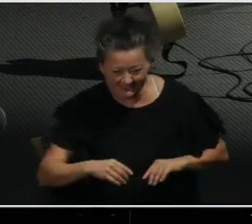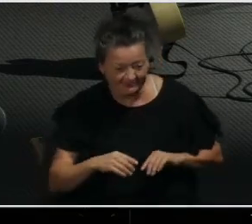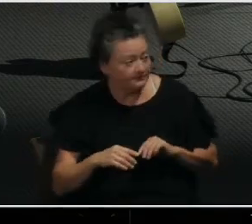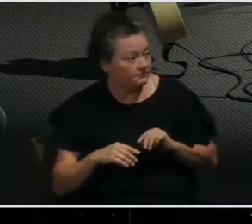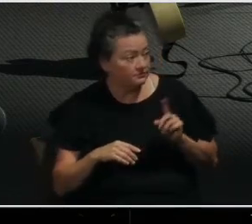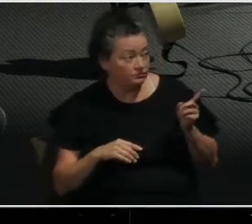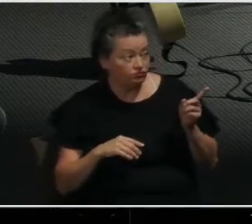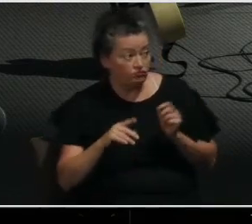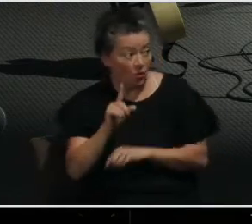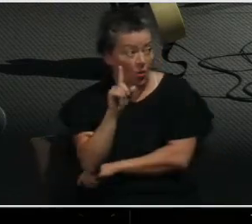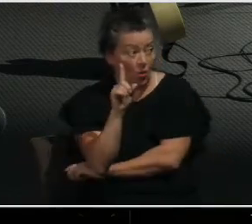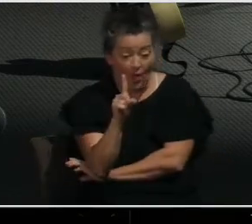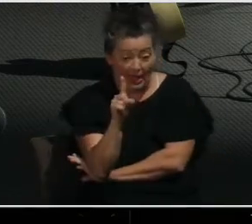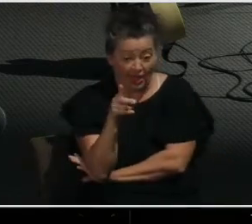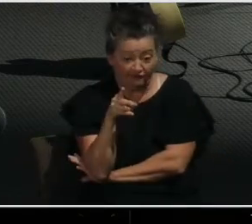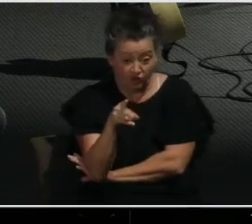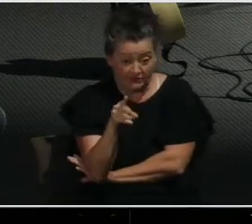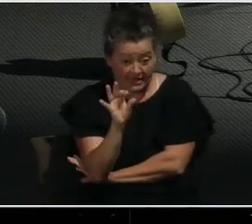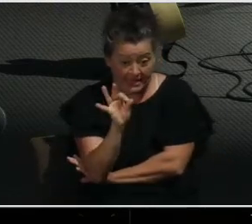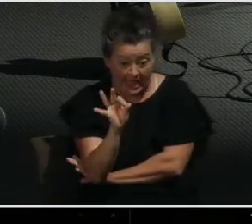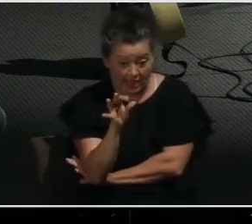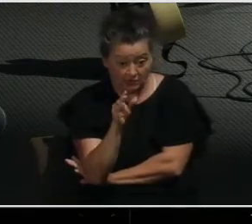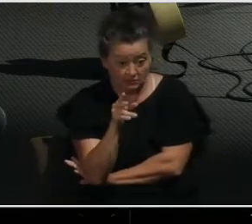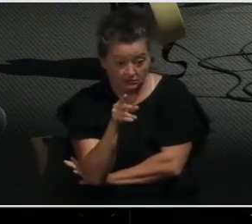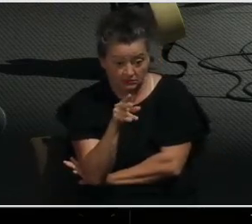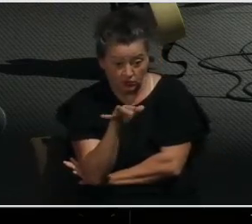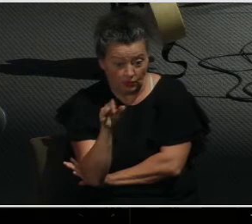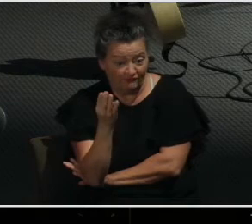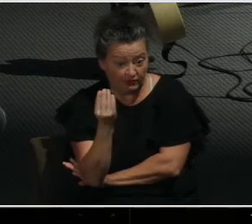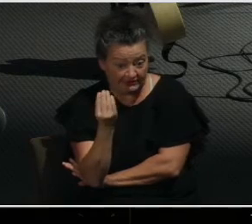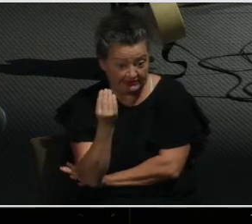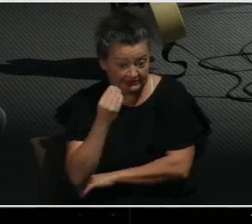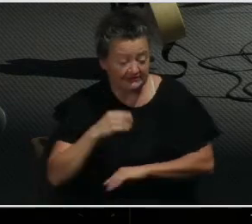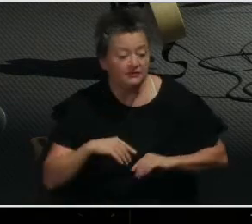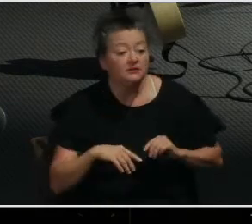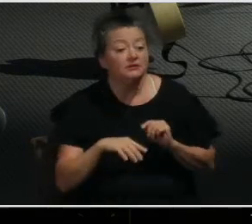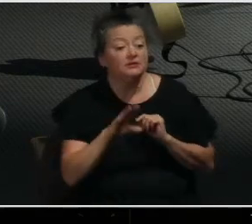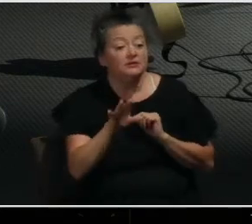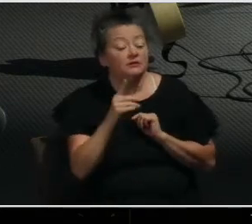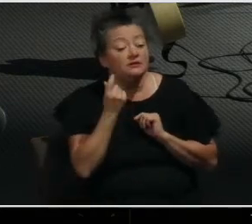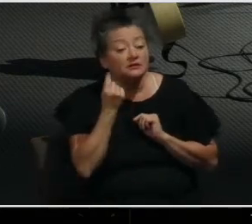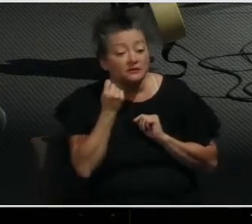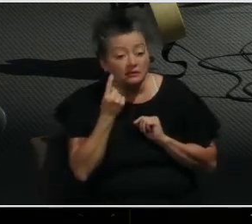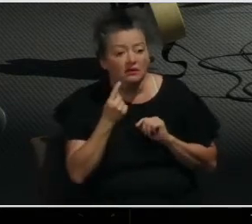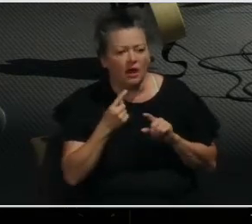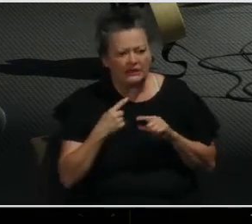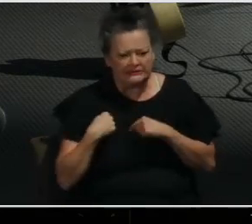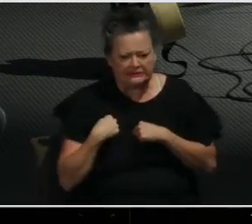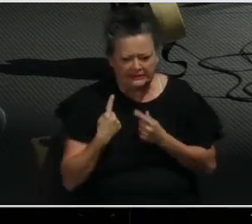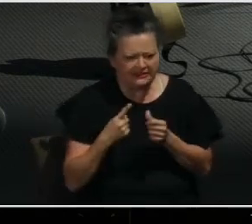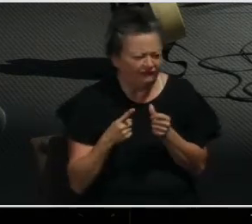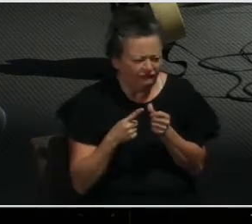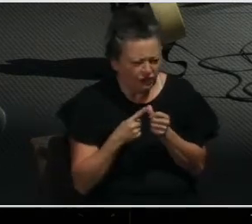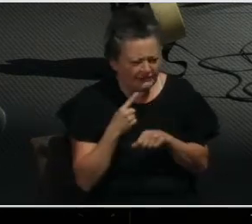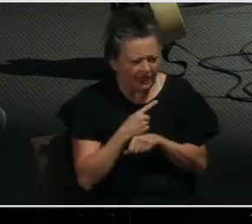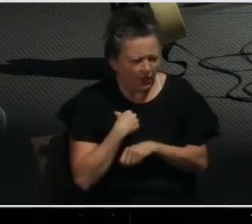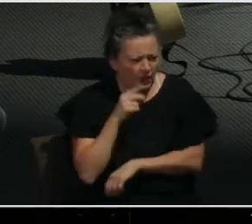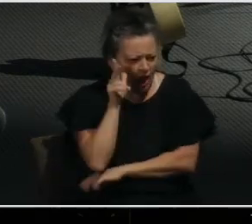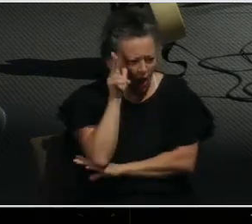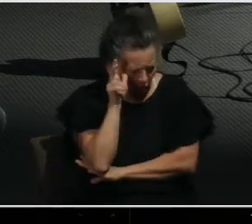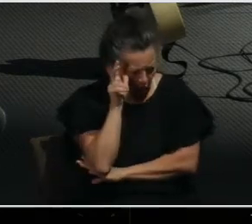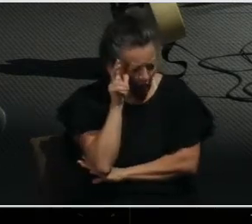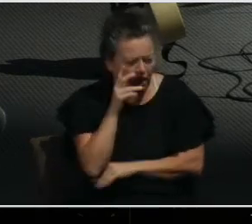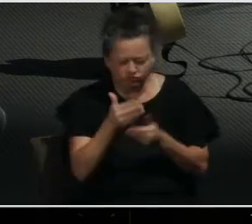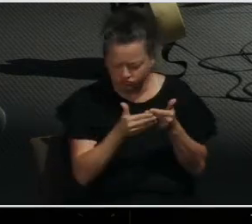Colossians 1 verse 9. And so from the day we heard, we have not ceased to pray for